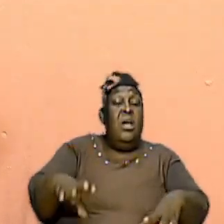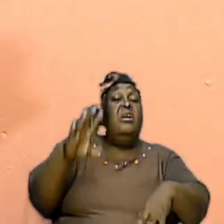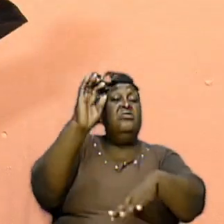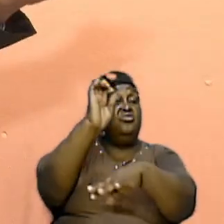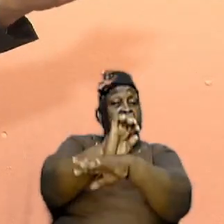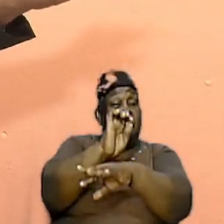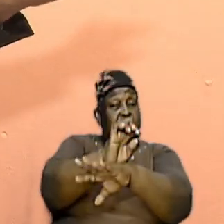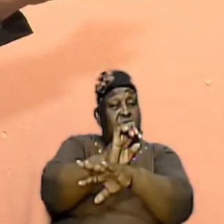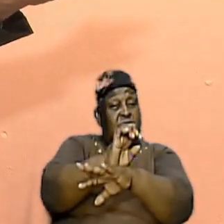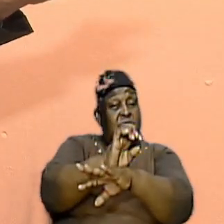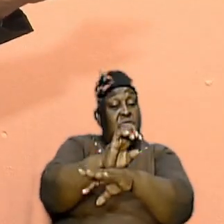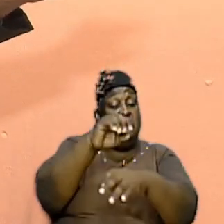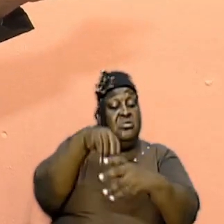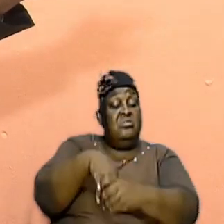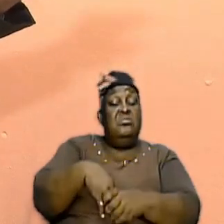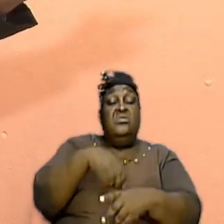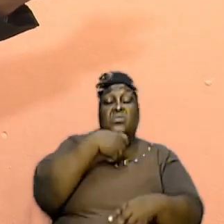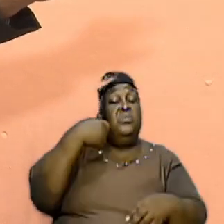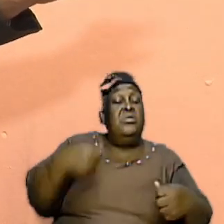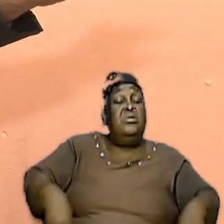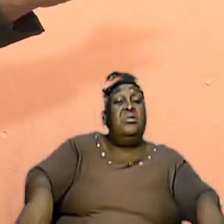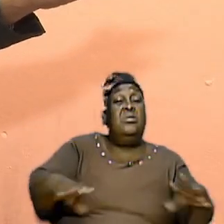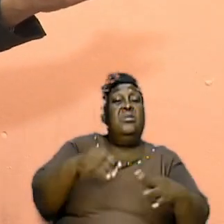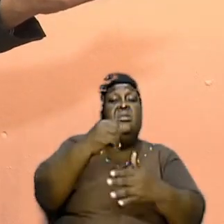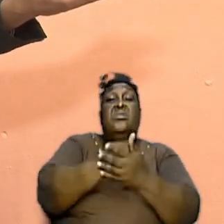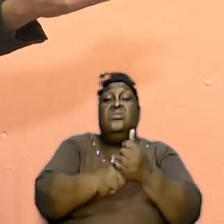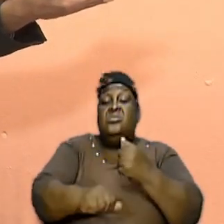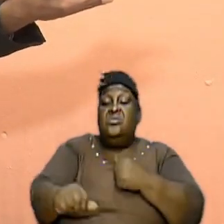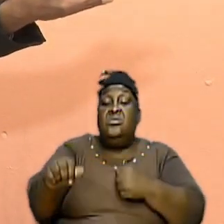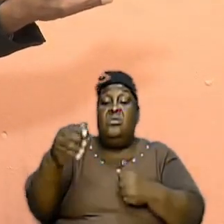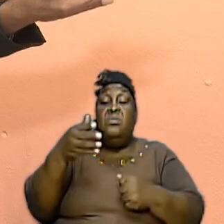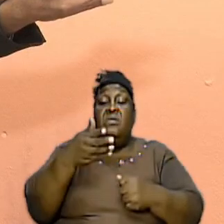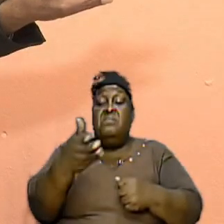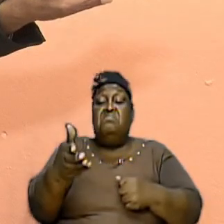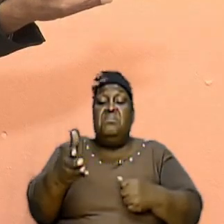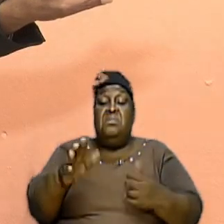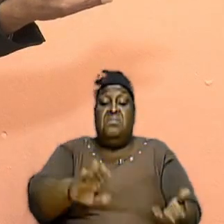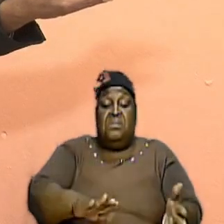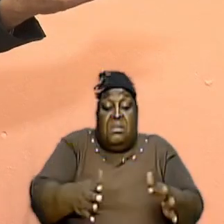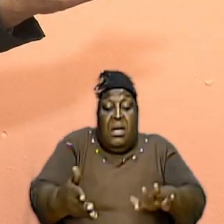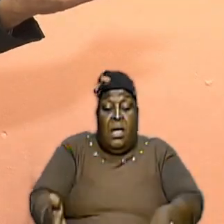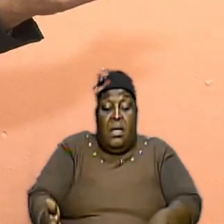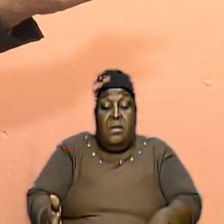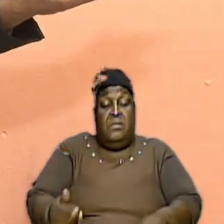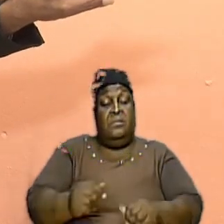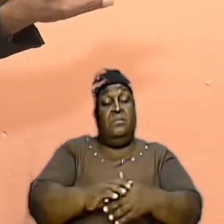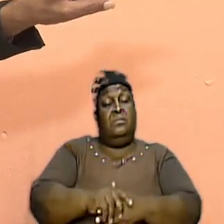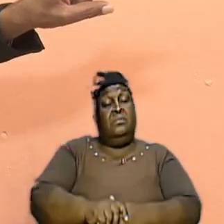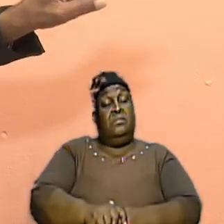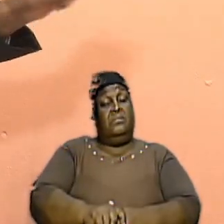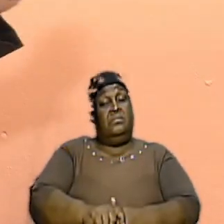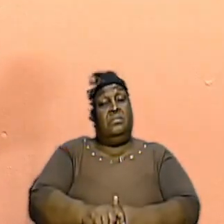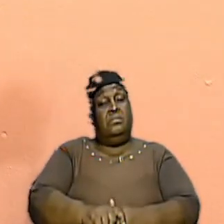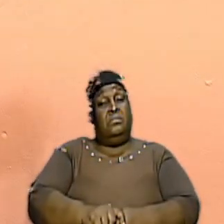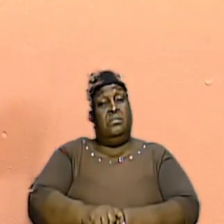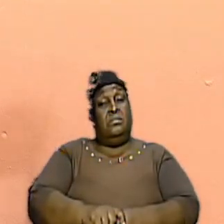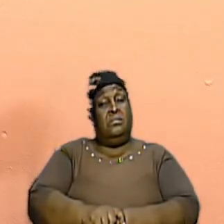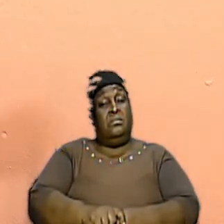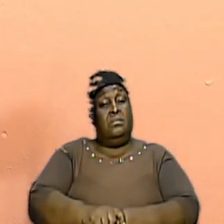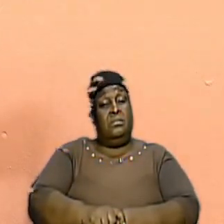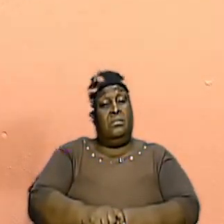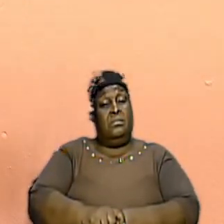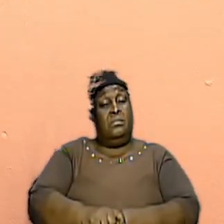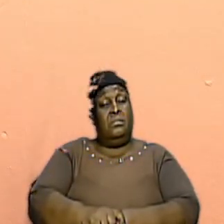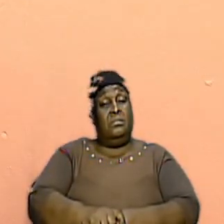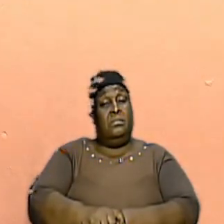In The Wilderness Some Of Them Never Make It Many Of Them Never Make It Into The Promised